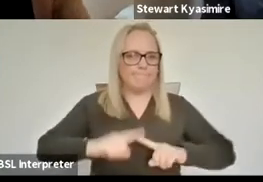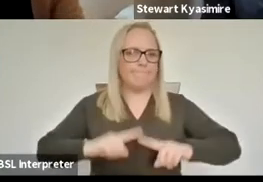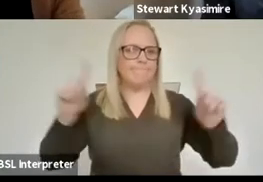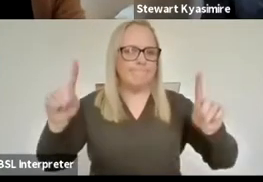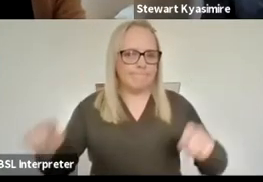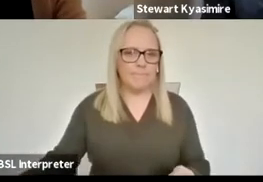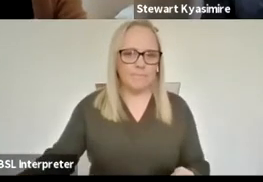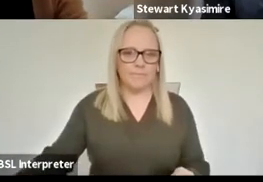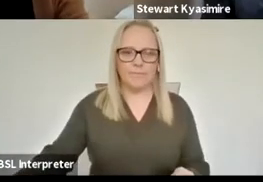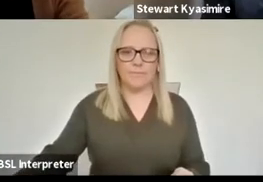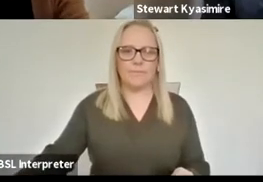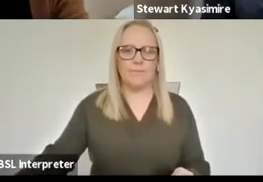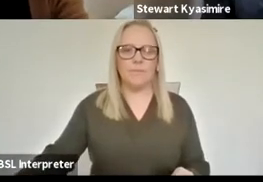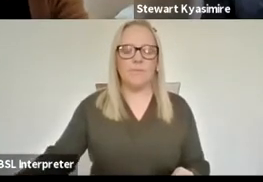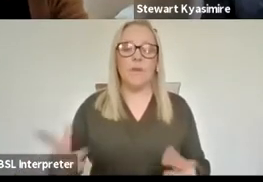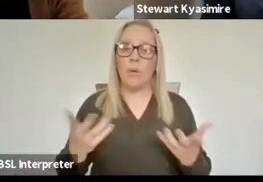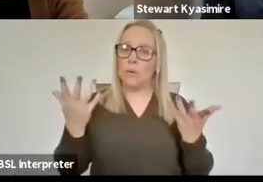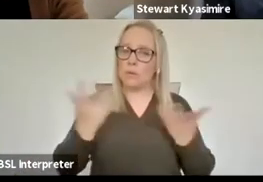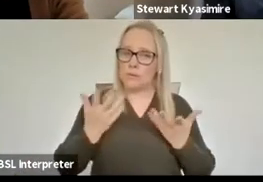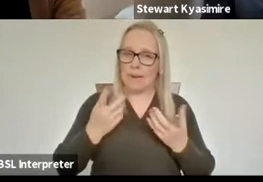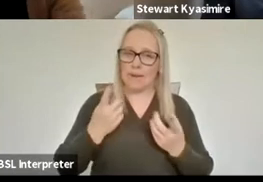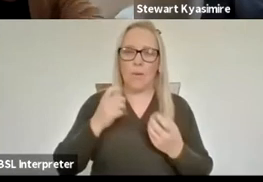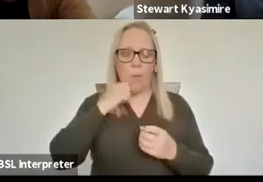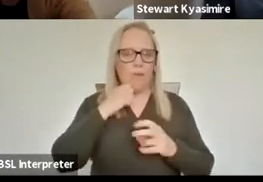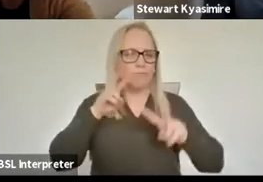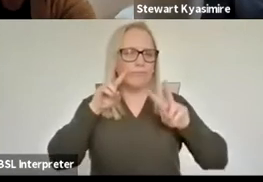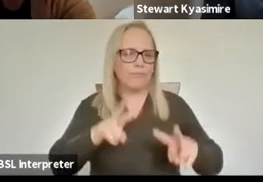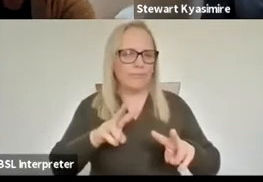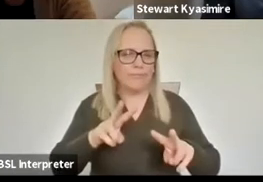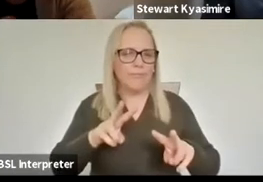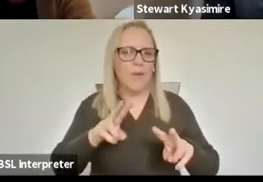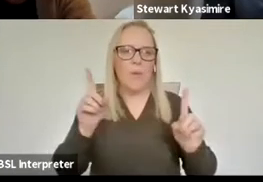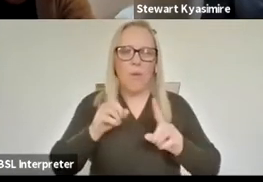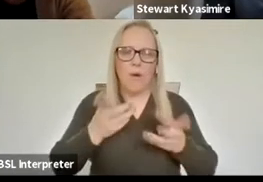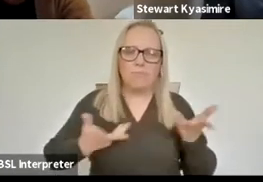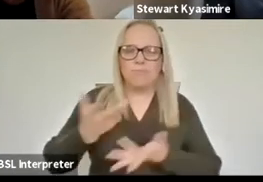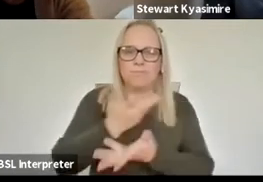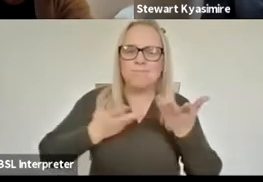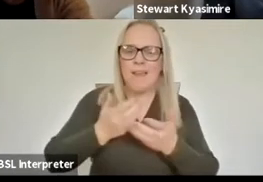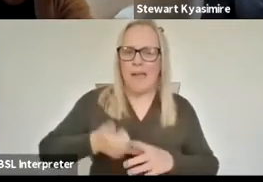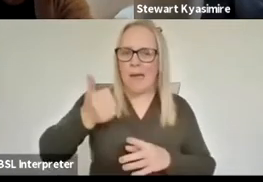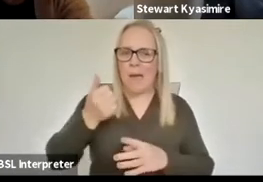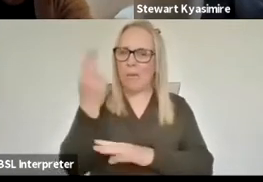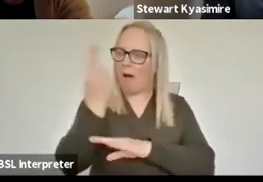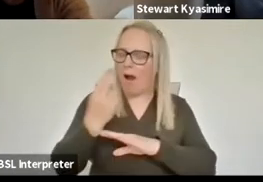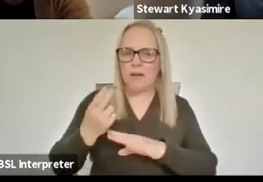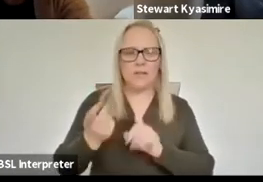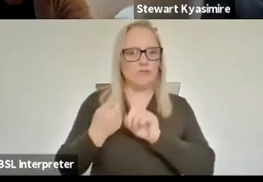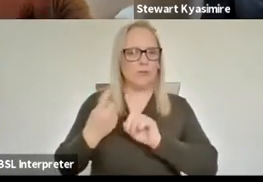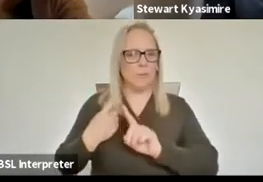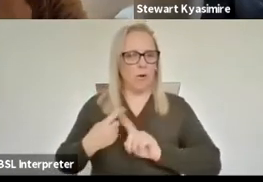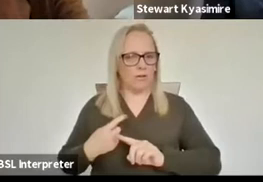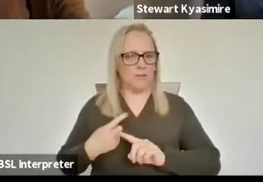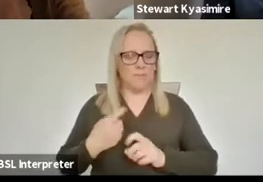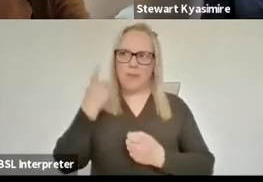we're going to be looking at how are artists responding to the pandemic? Which work from this period will we remember and how